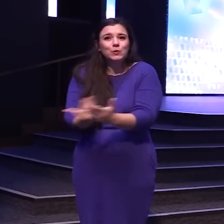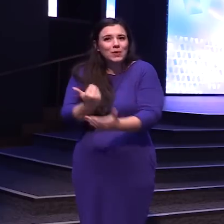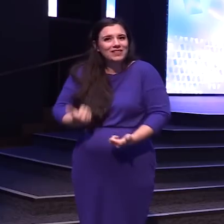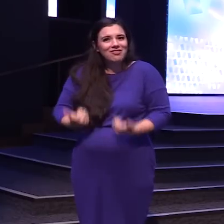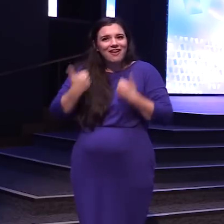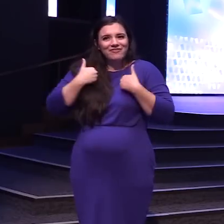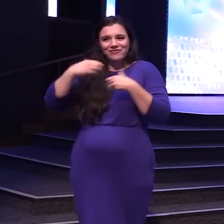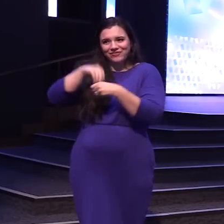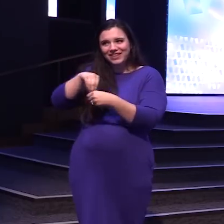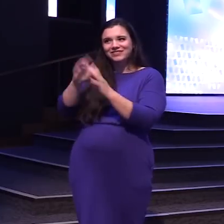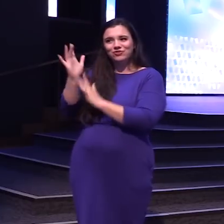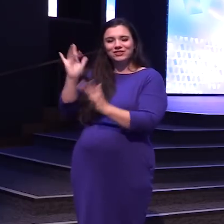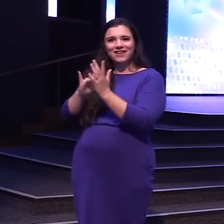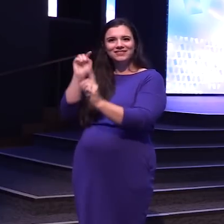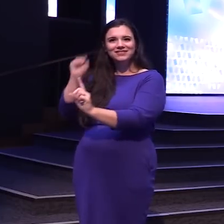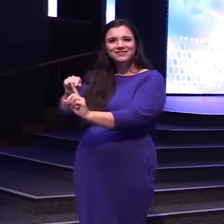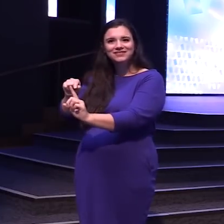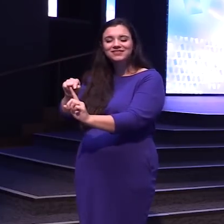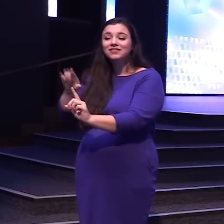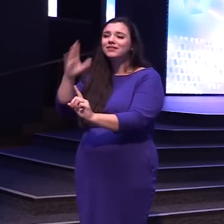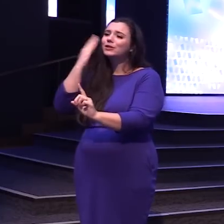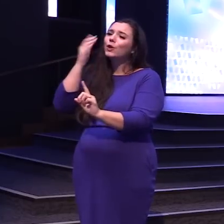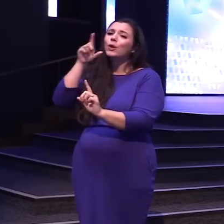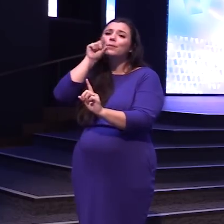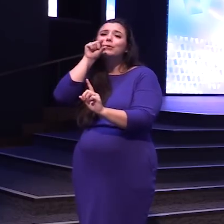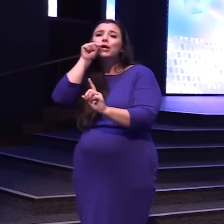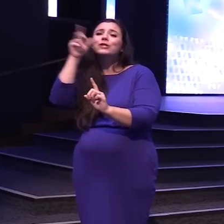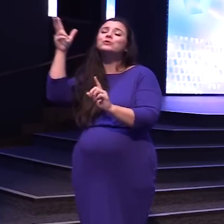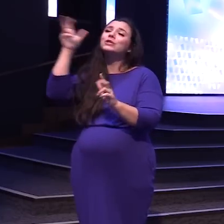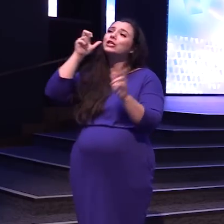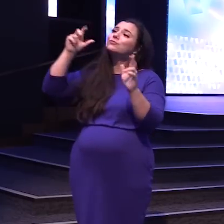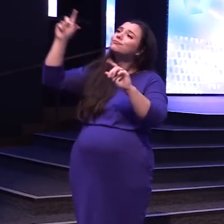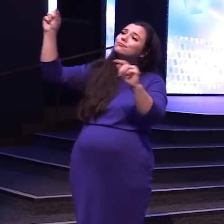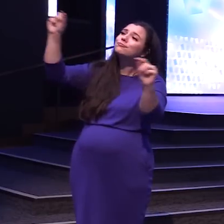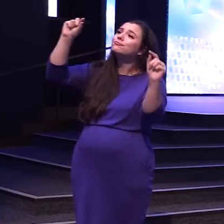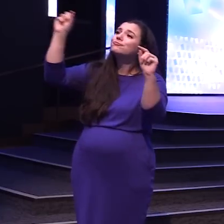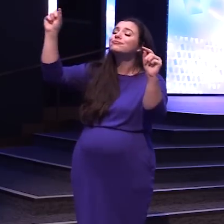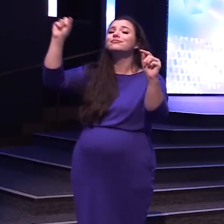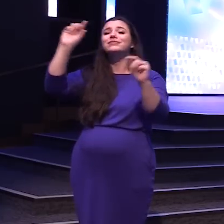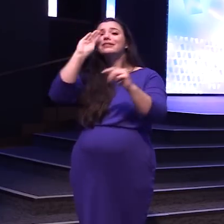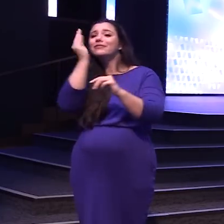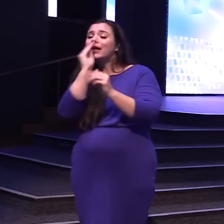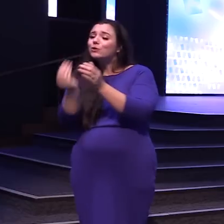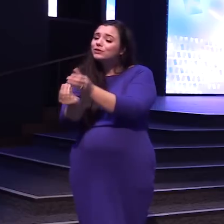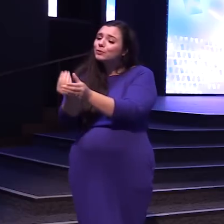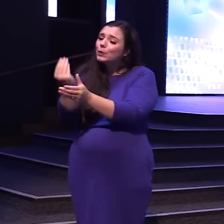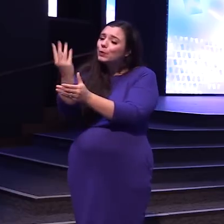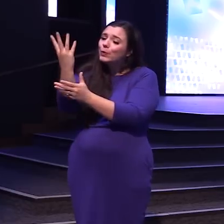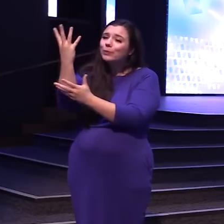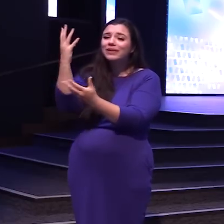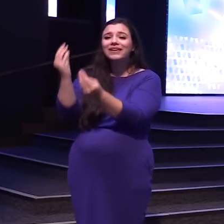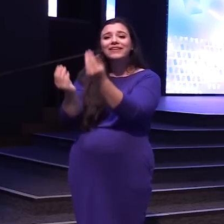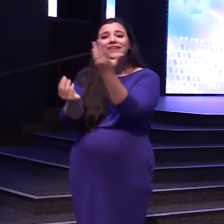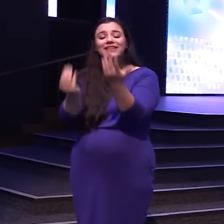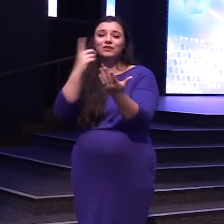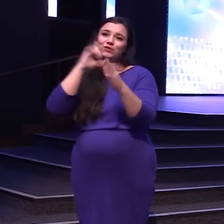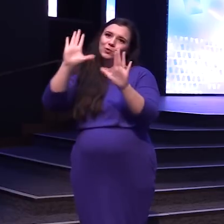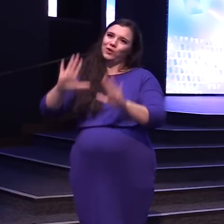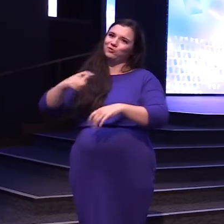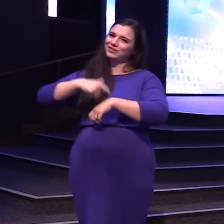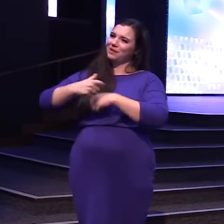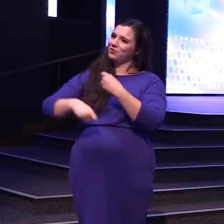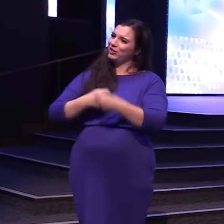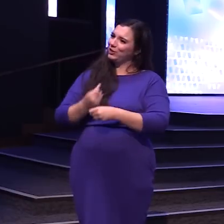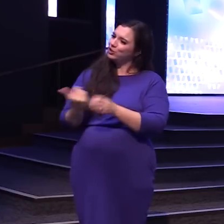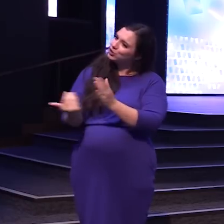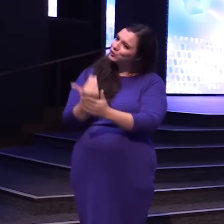In Jesus Christ You know, birds are chirping Flowers are blooming It's a great time of year New